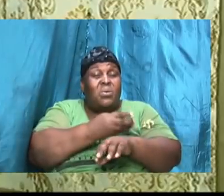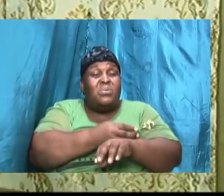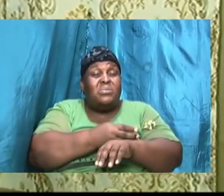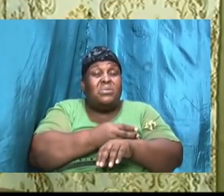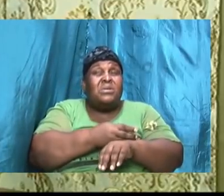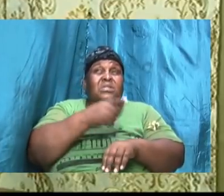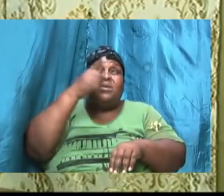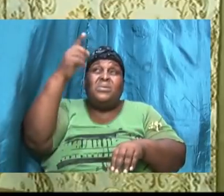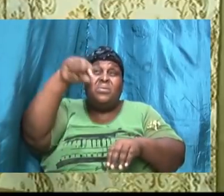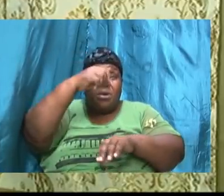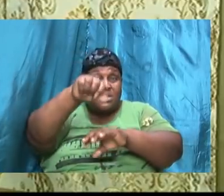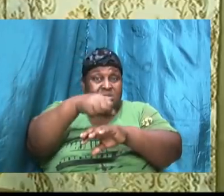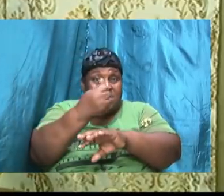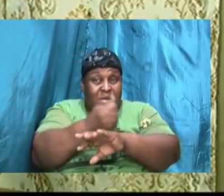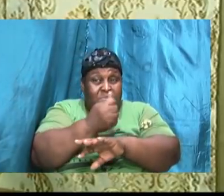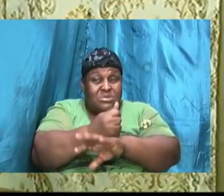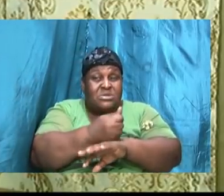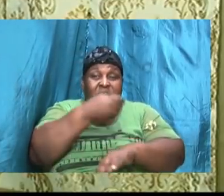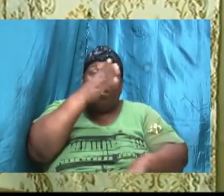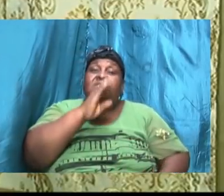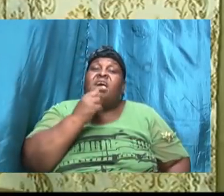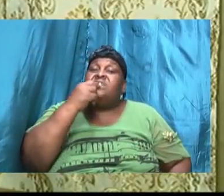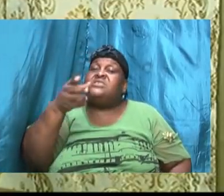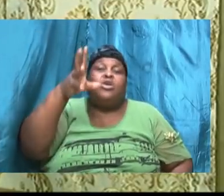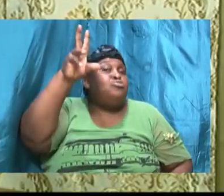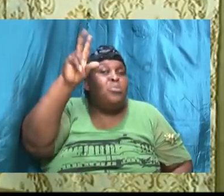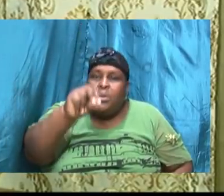be the one and God said no